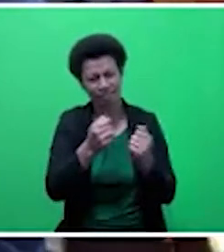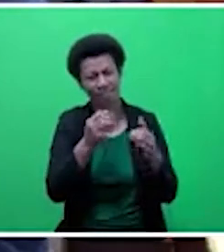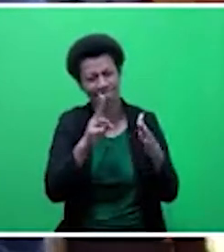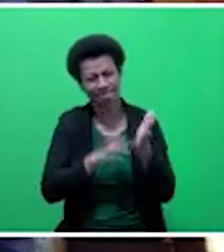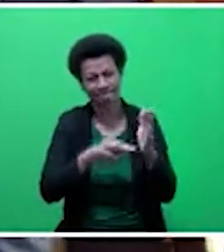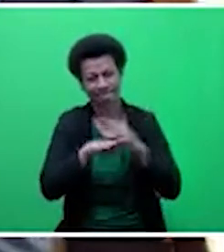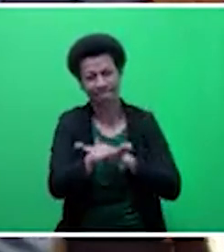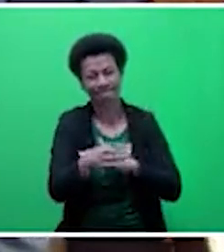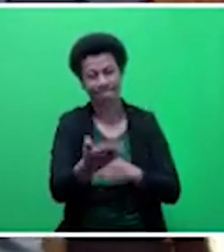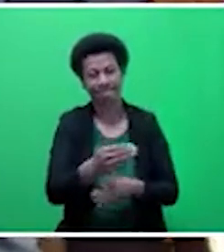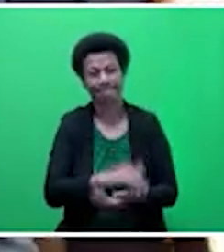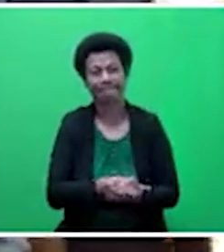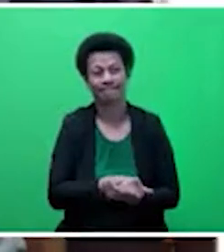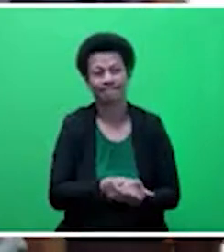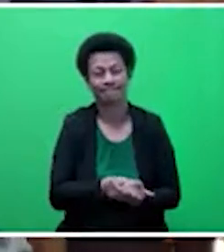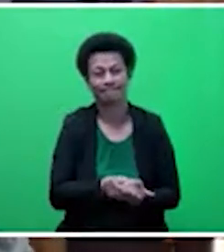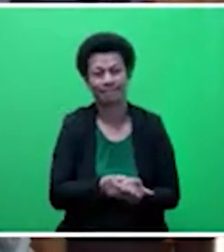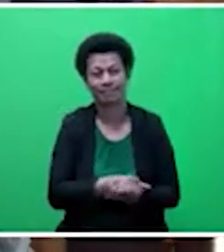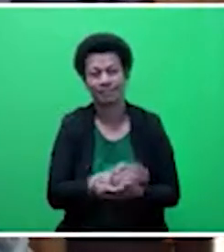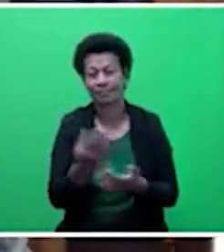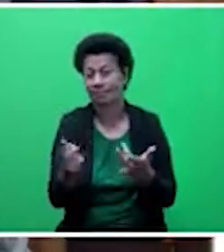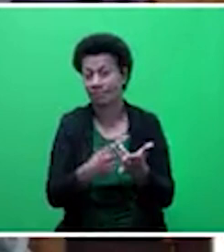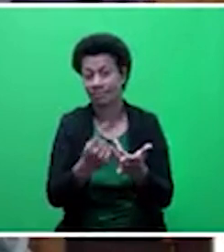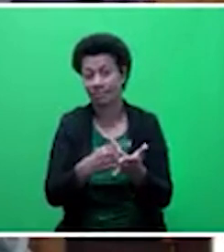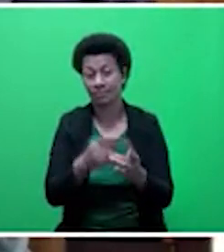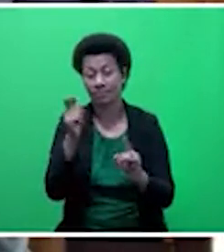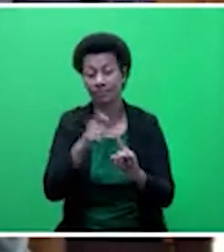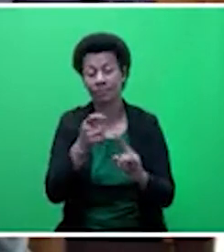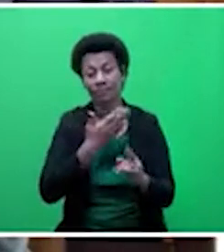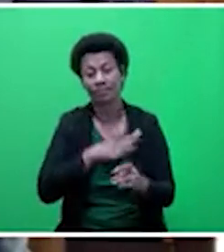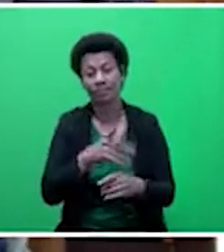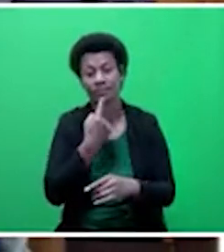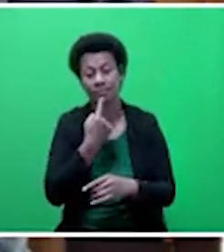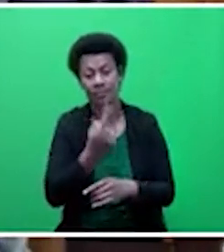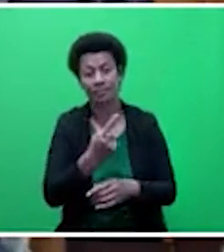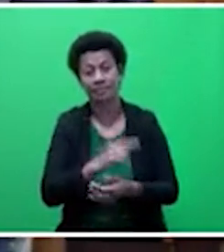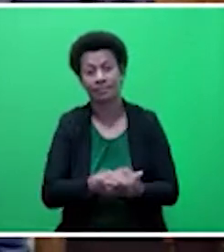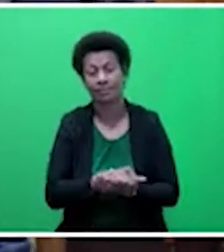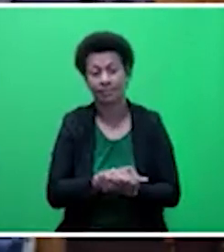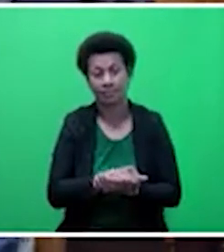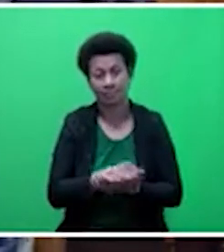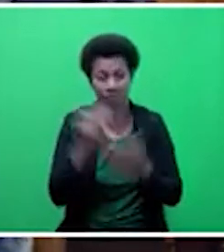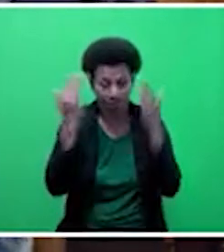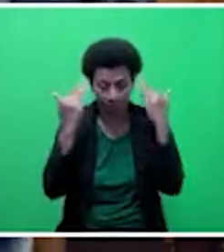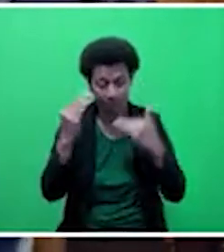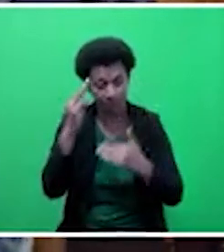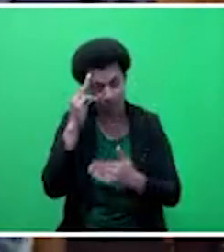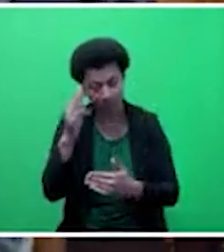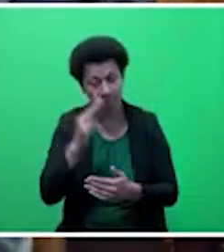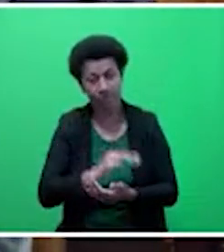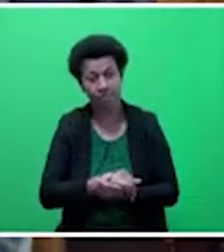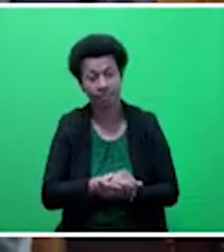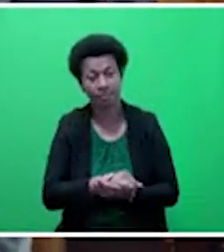Mr. Speaker, sir. Mr. Speaker, sir, the other point I wanted to make, Mr. Speaker, sir, Mr. Speaker, sir, Mr.